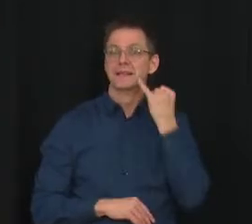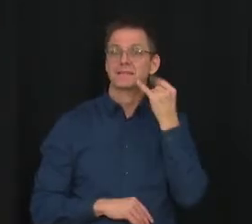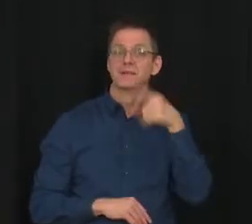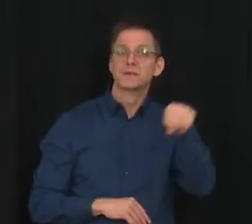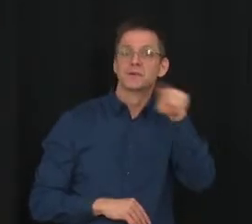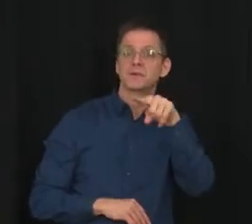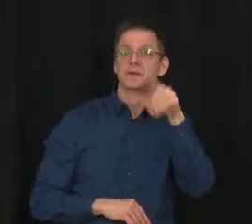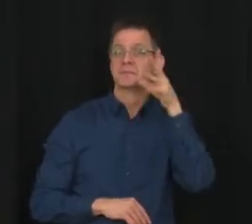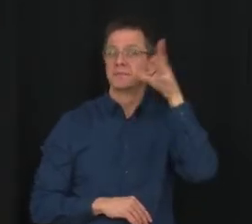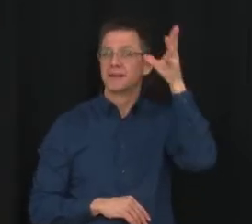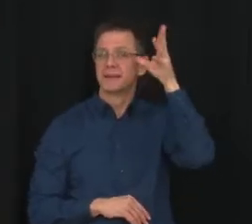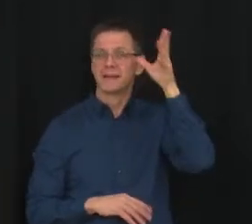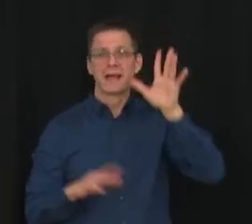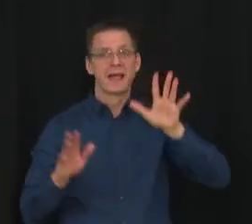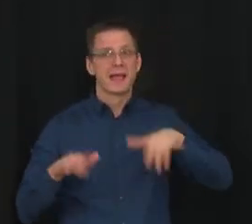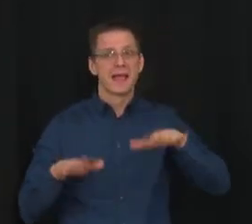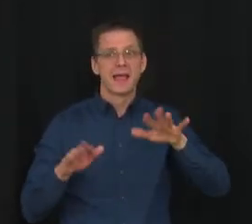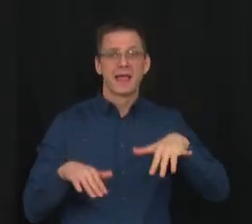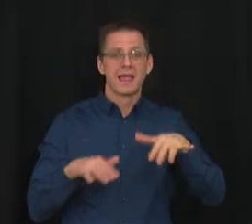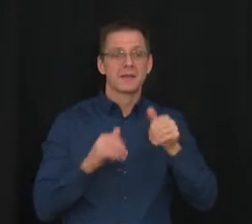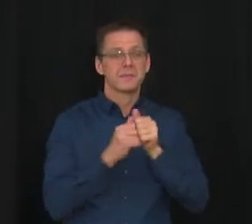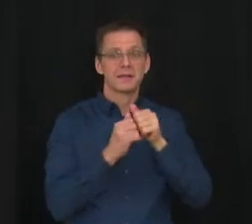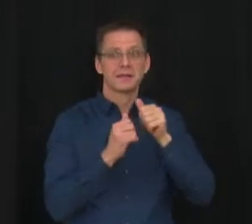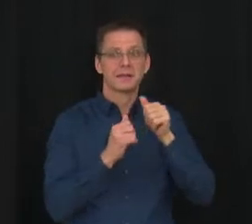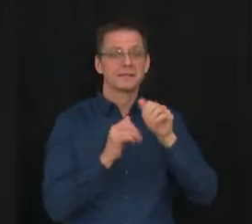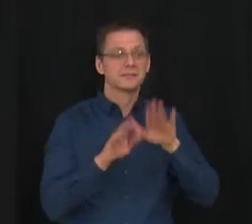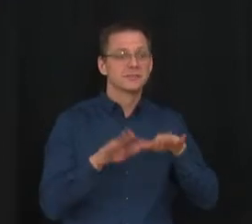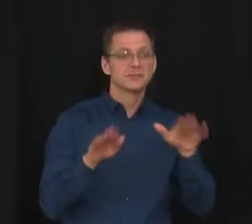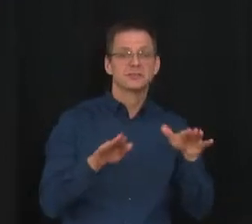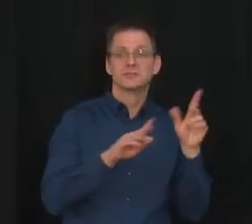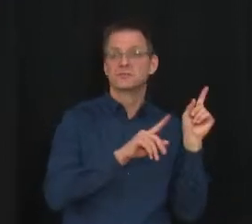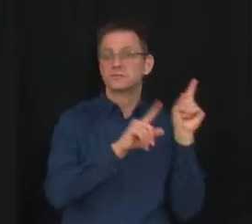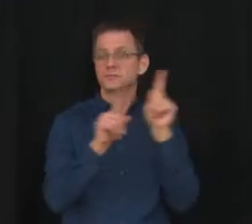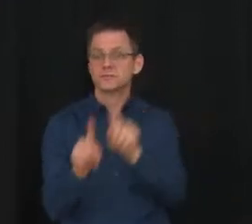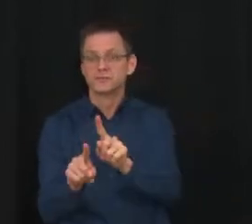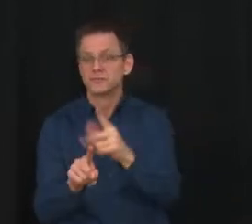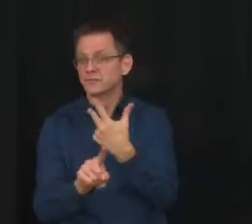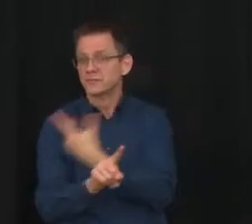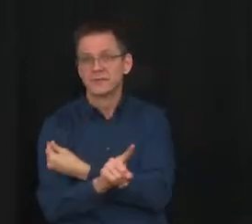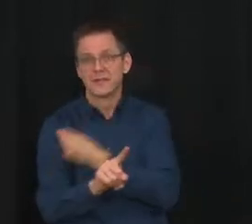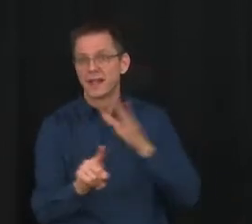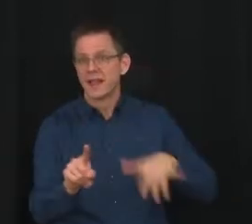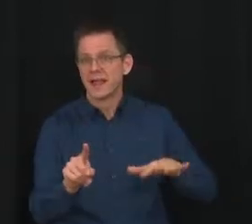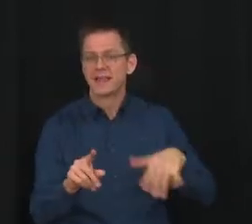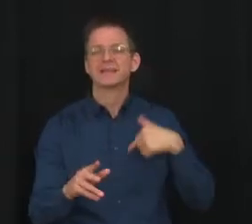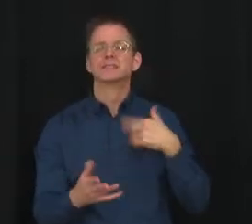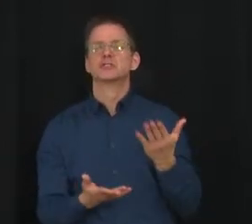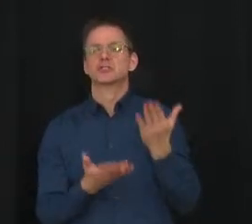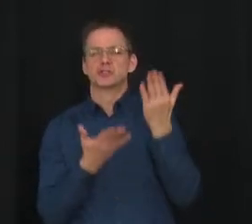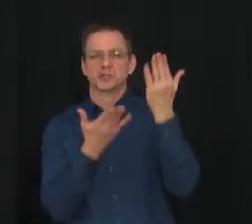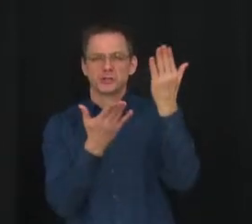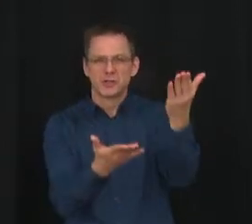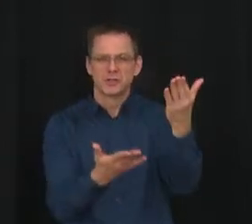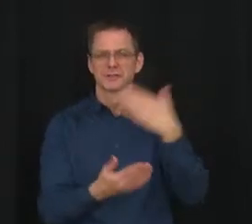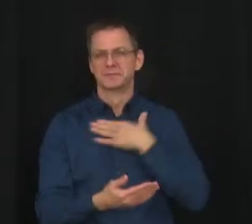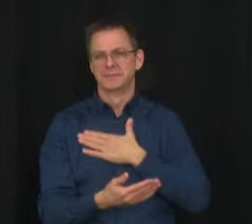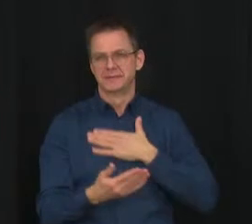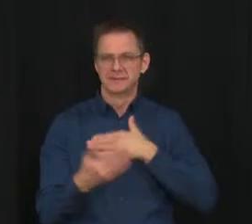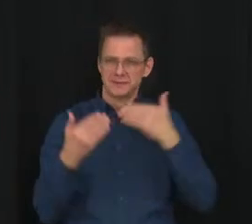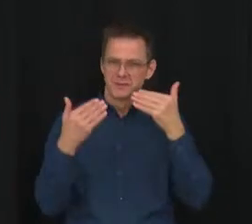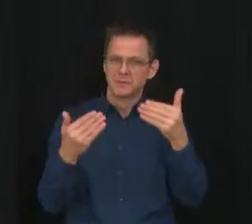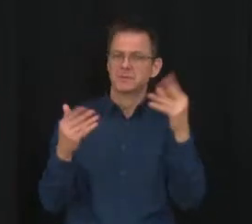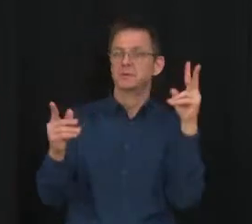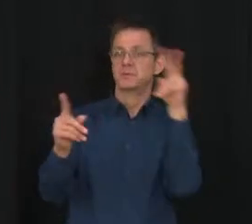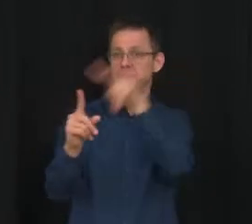so as soon as possible. It is the single most effective tool we have to reduce the risk of infection and severe illness from the